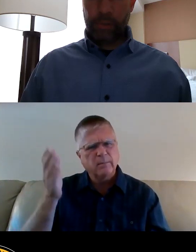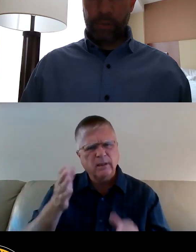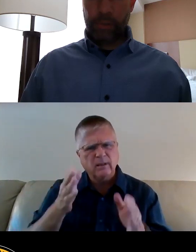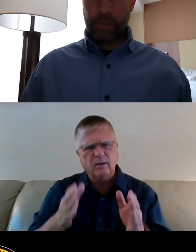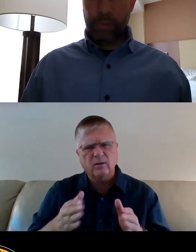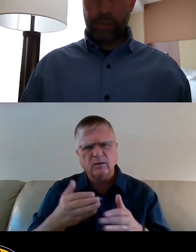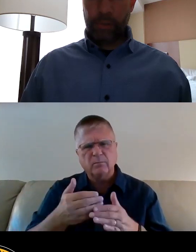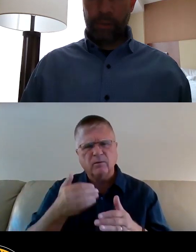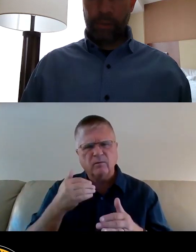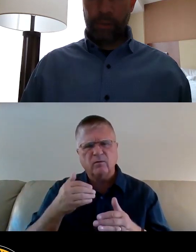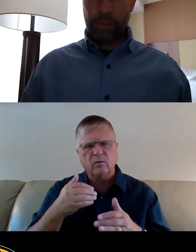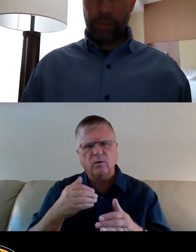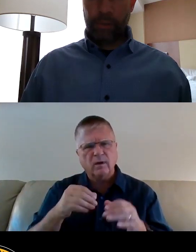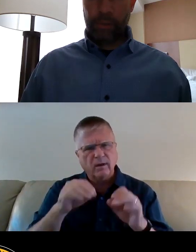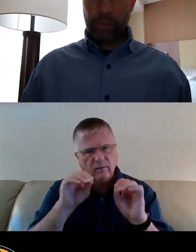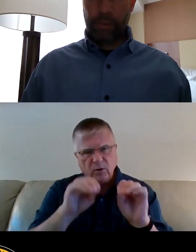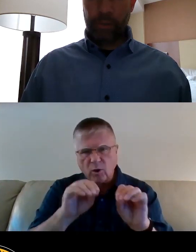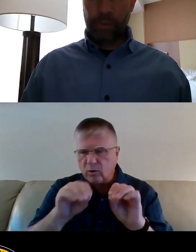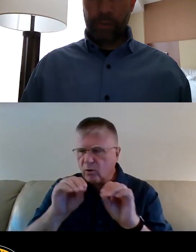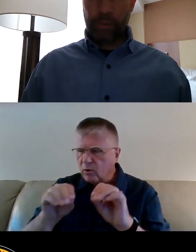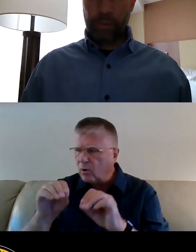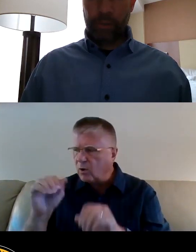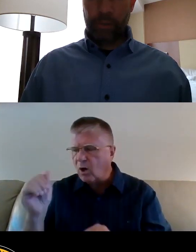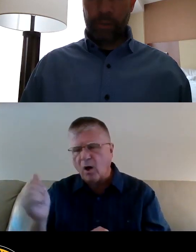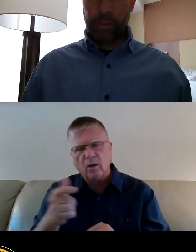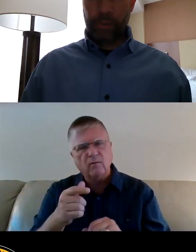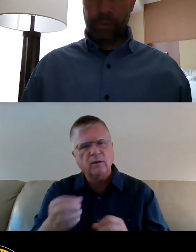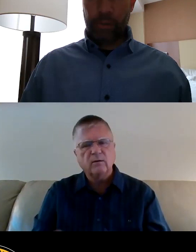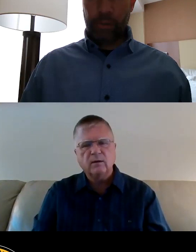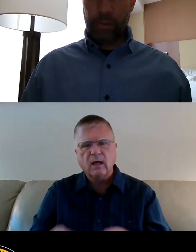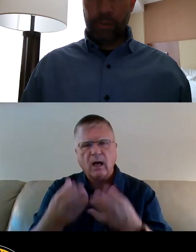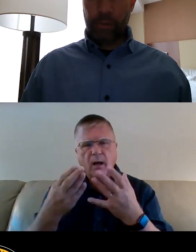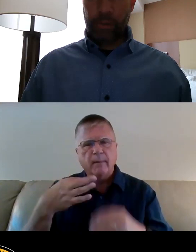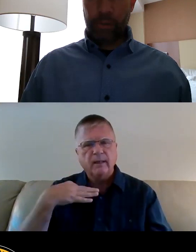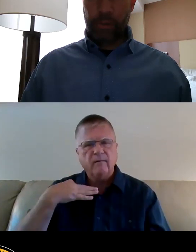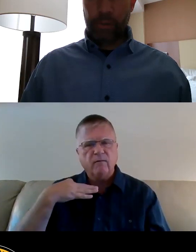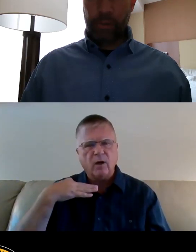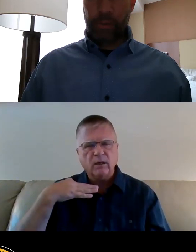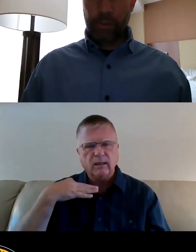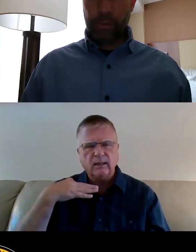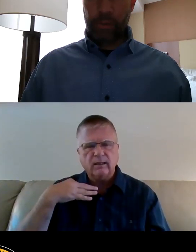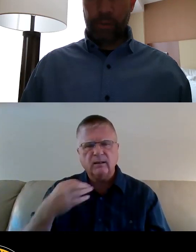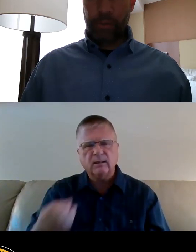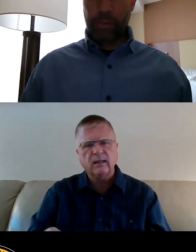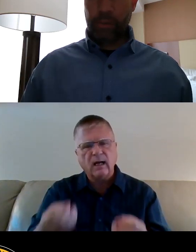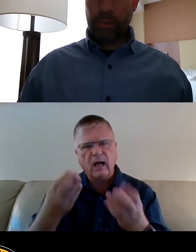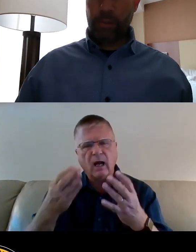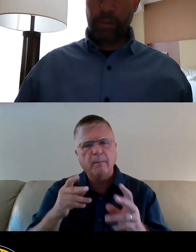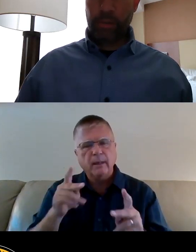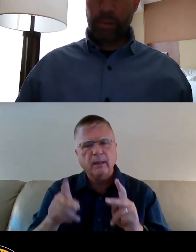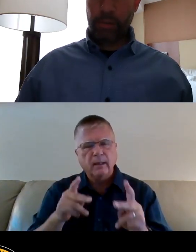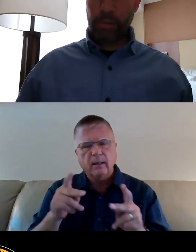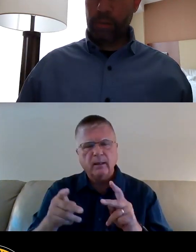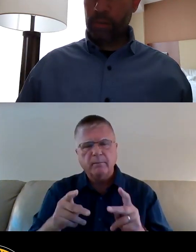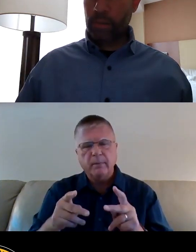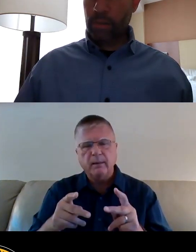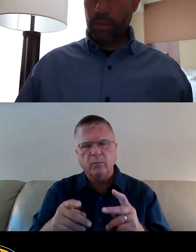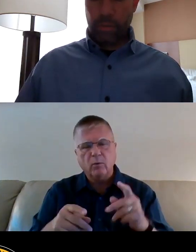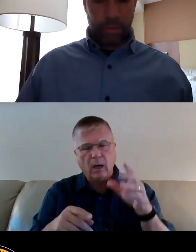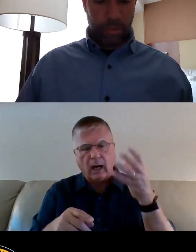educated all of us how many volunteers and how many volunteers are out there